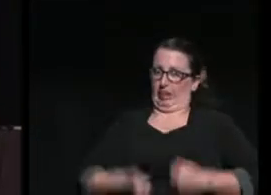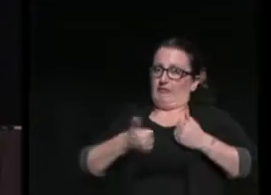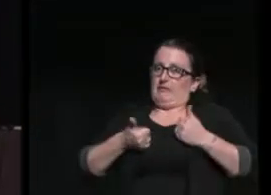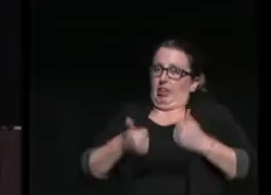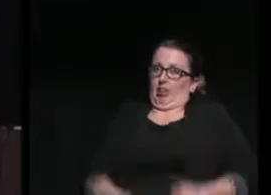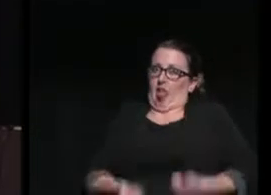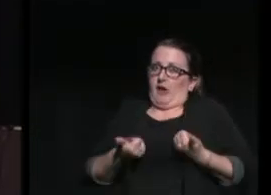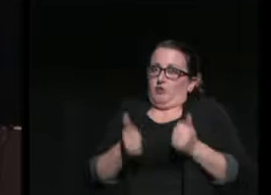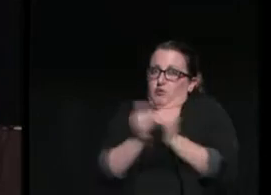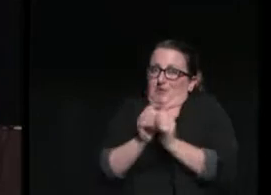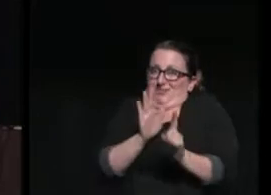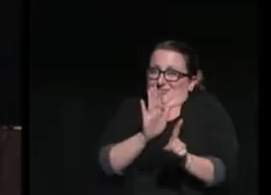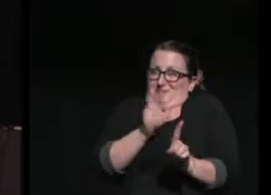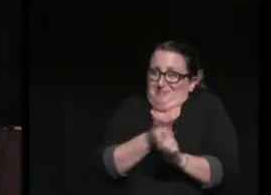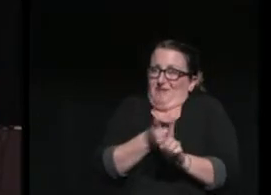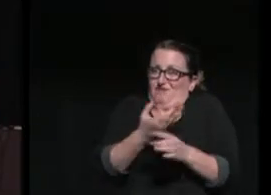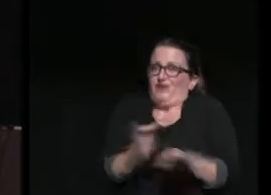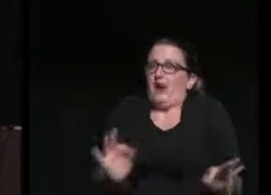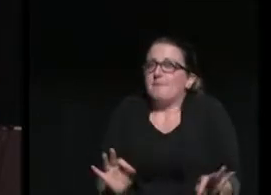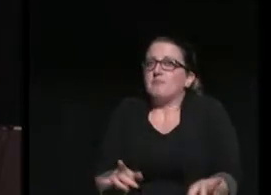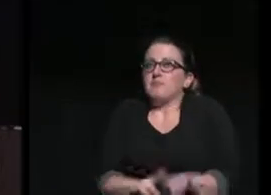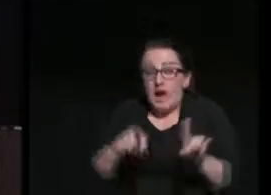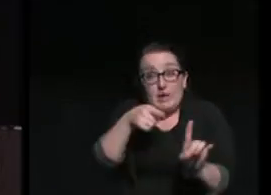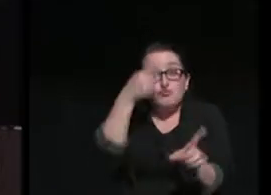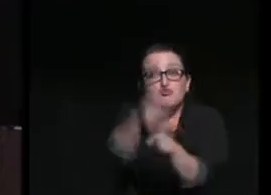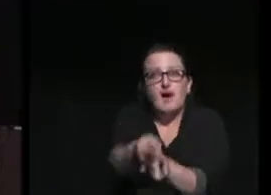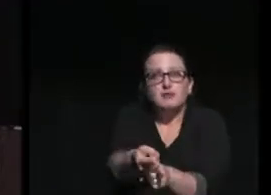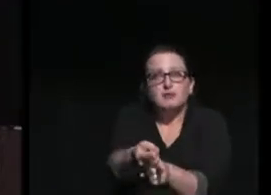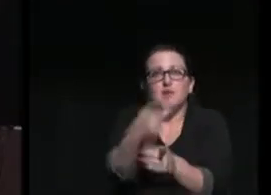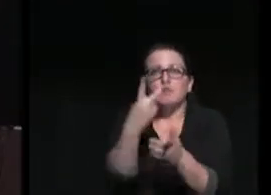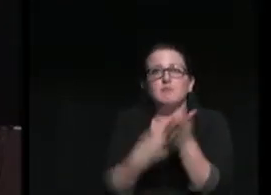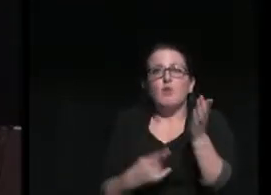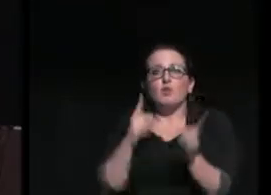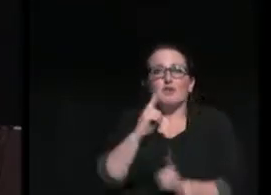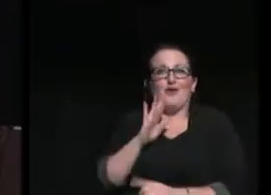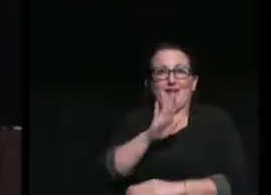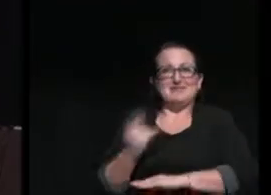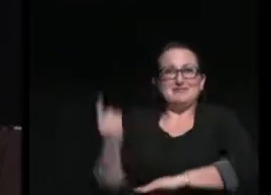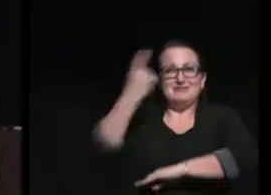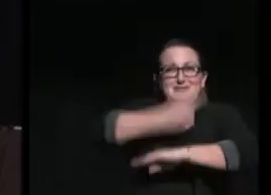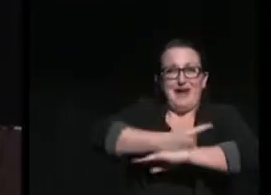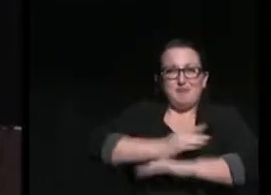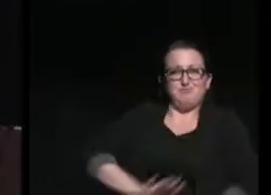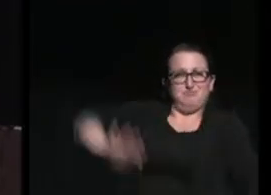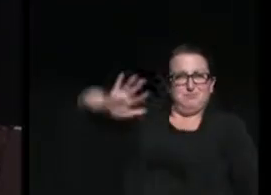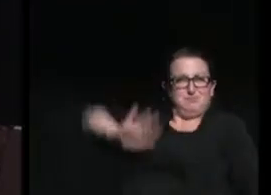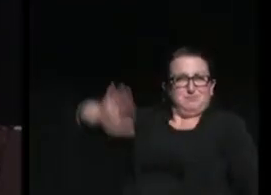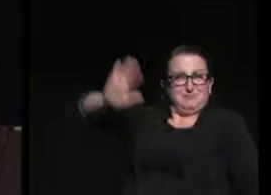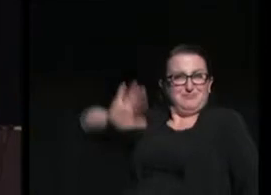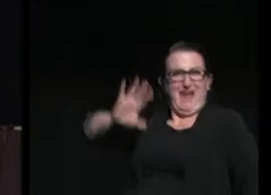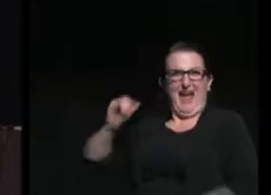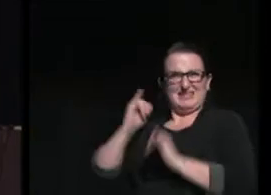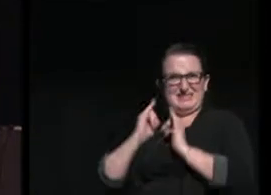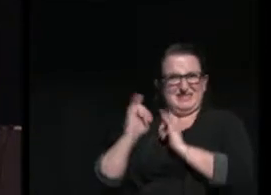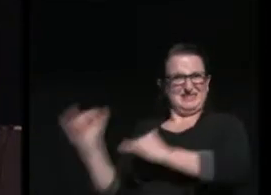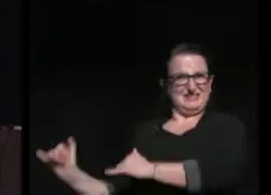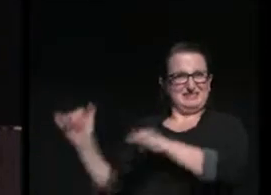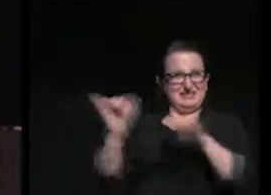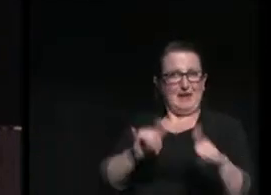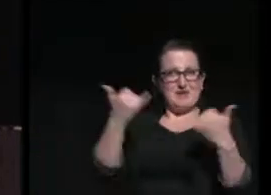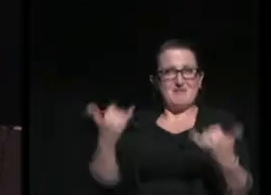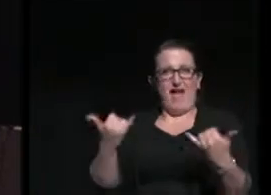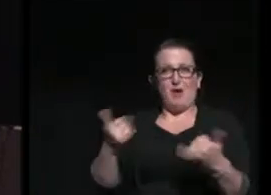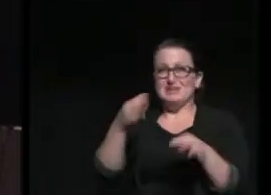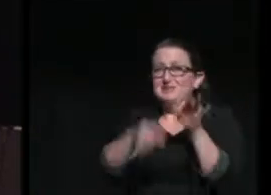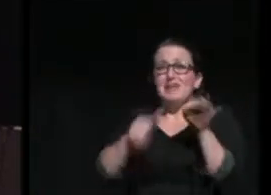his own credo. But he was right, both for his day and for ours. It is simply not